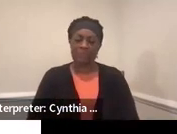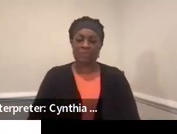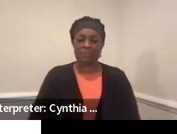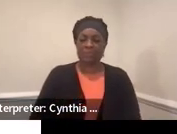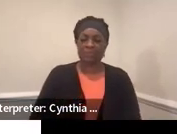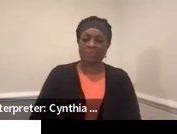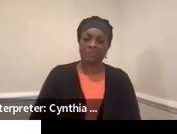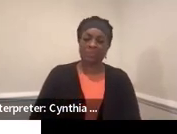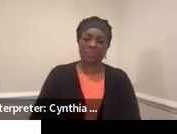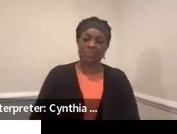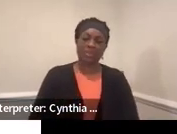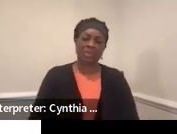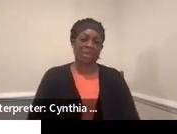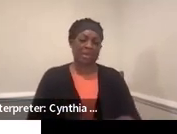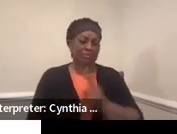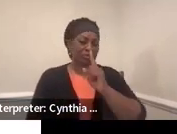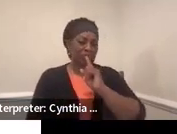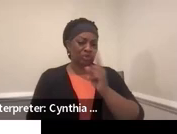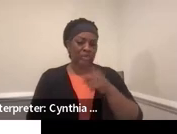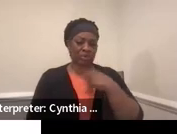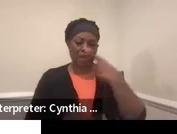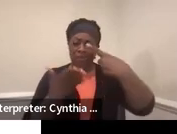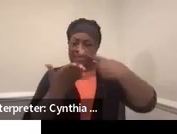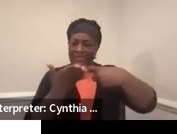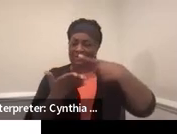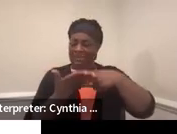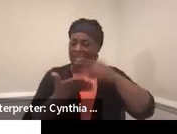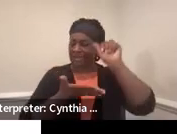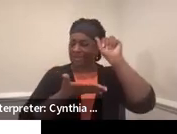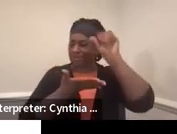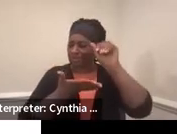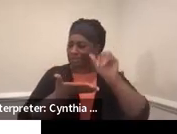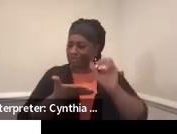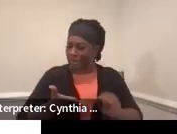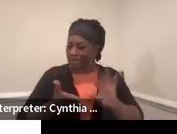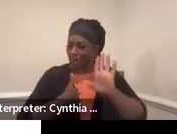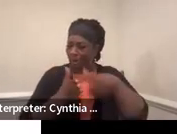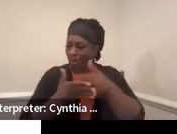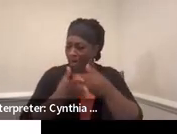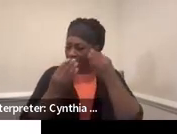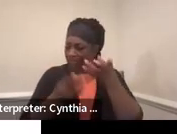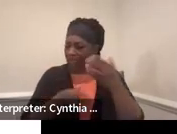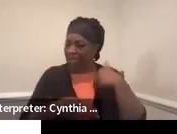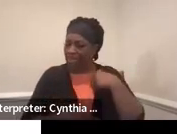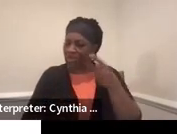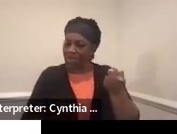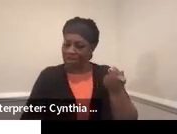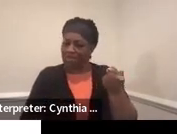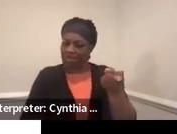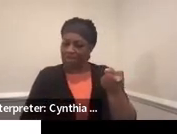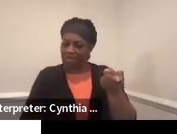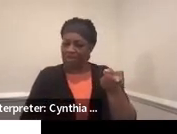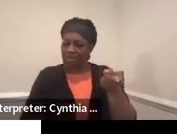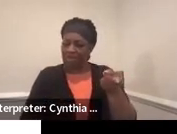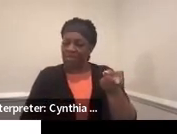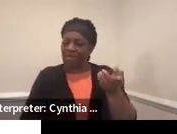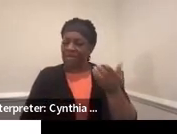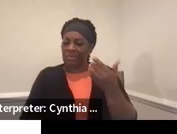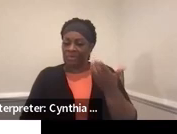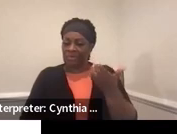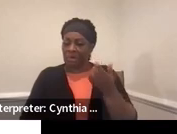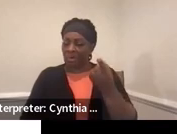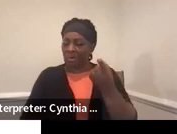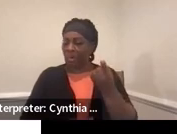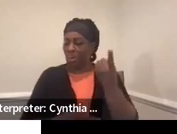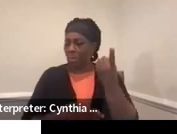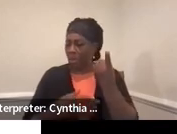I am pretty sure we got all of this information. Okay. All right. So one thing